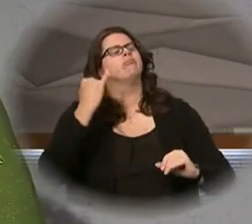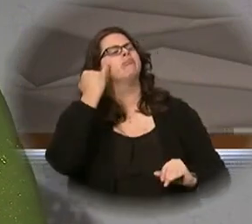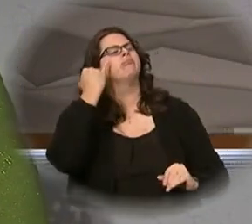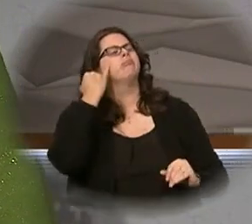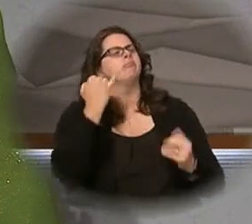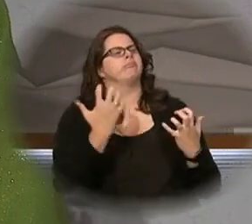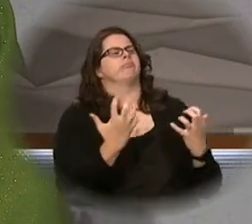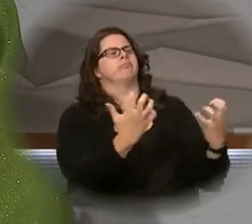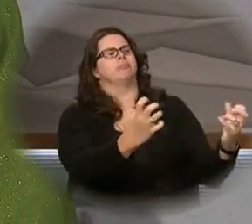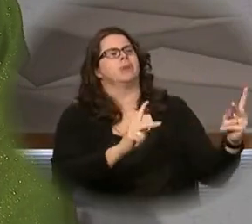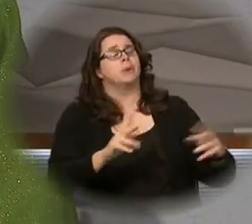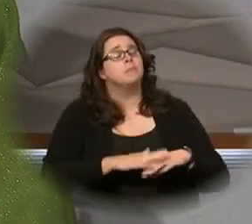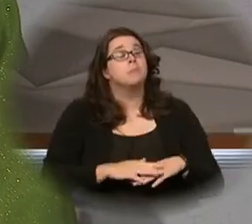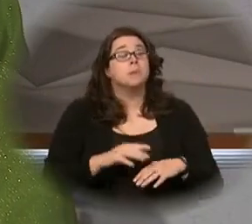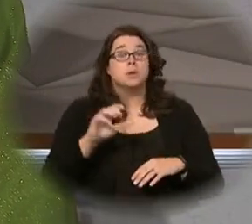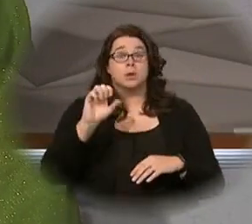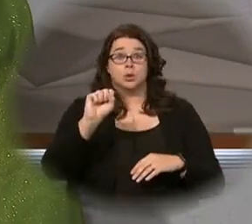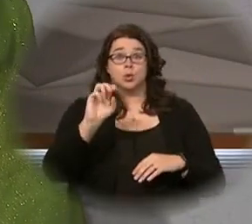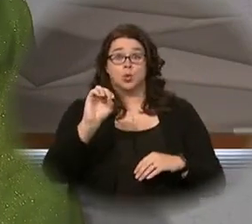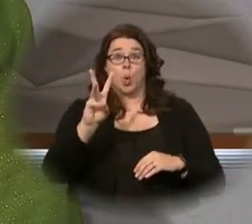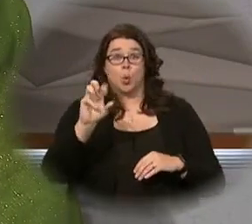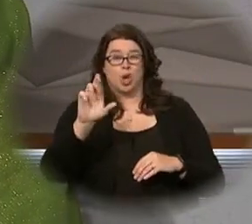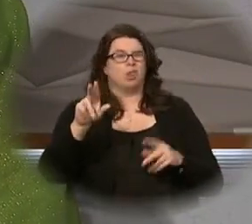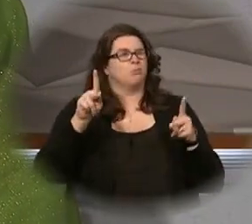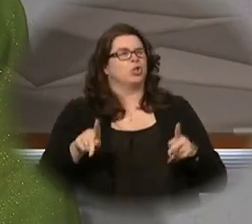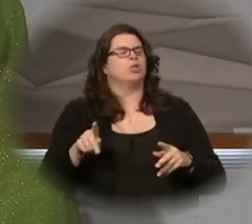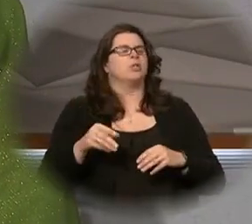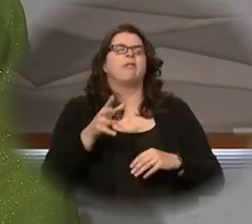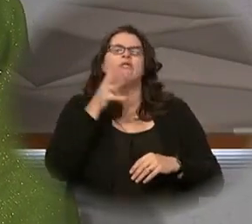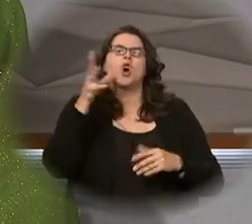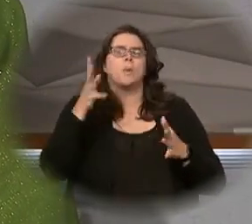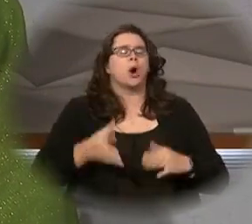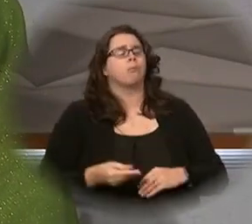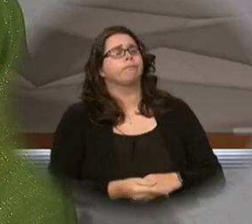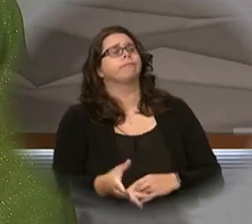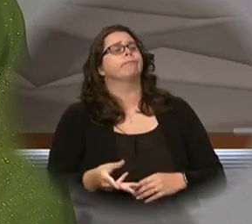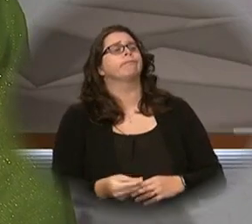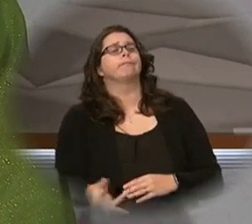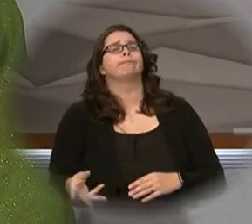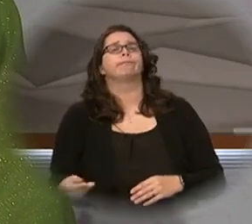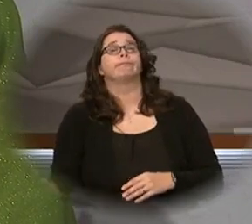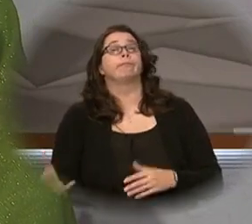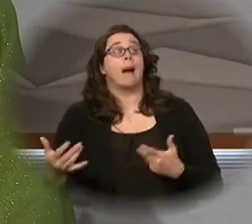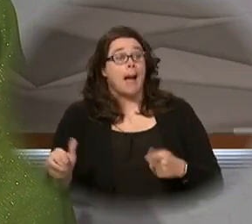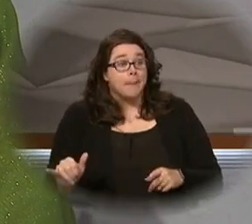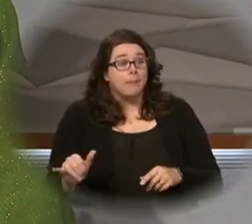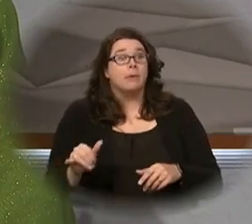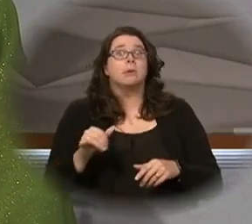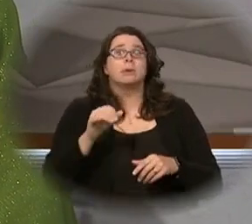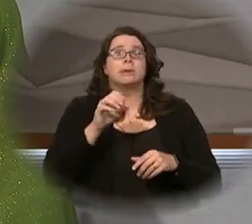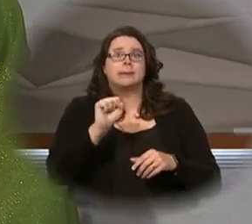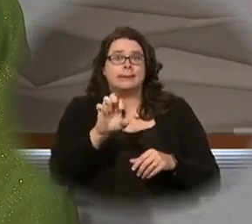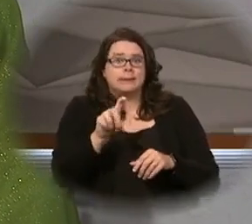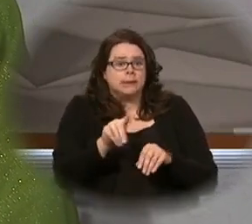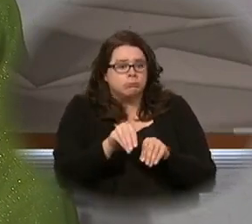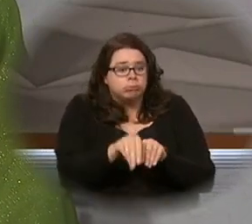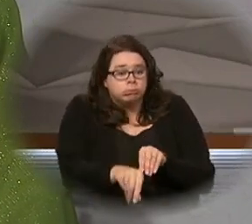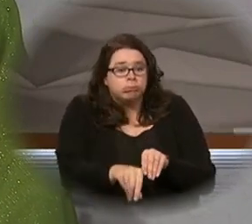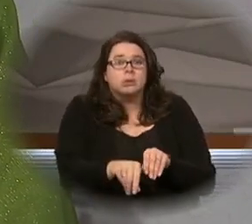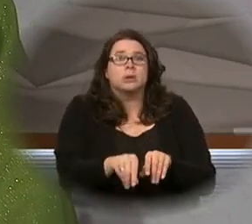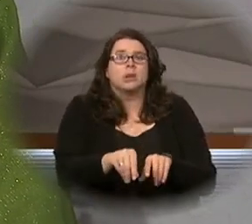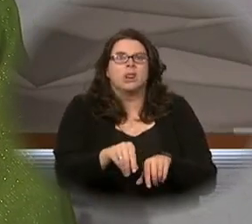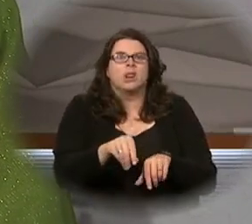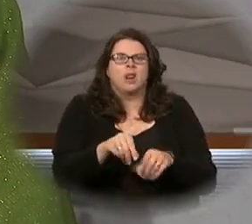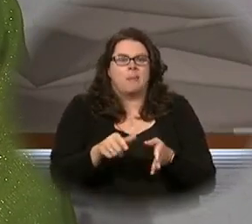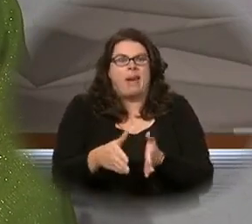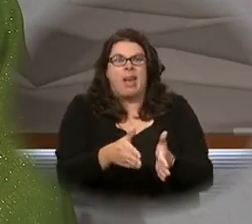went out to sow. And as he sowed, some seed fell on the path, and birds came and ate it up. Some fell